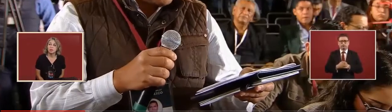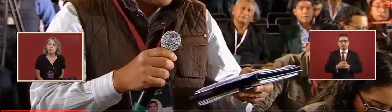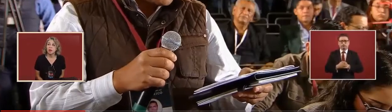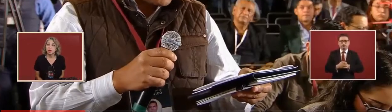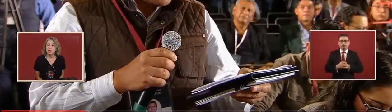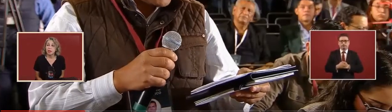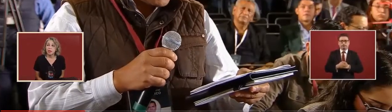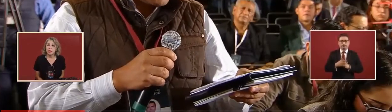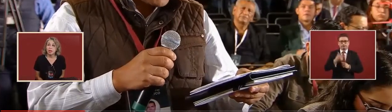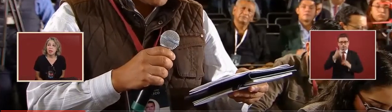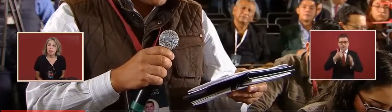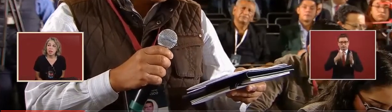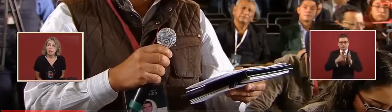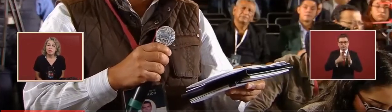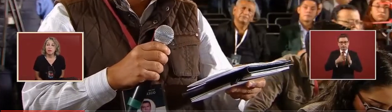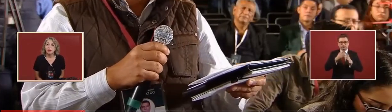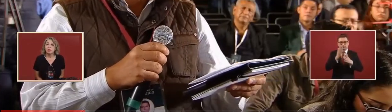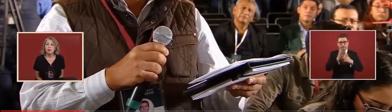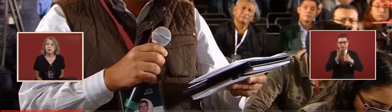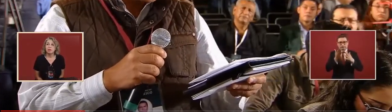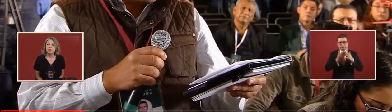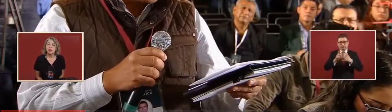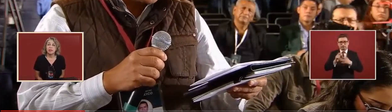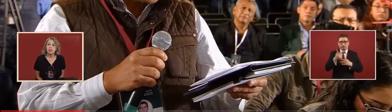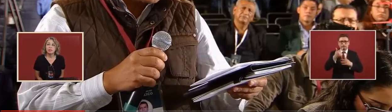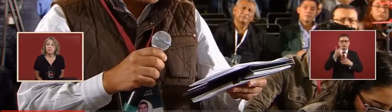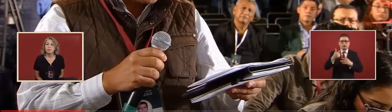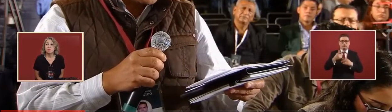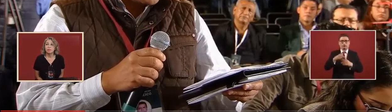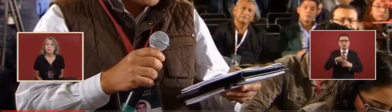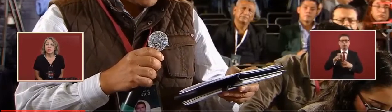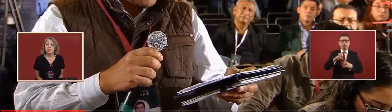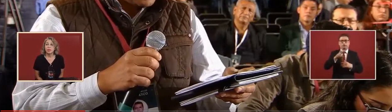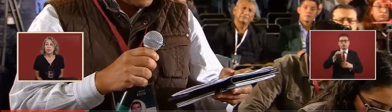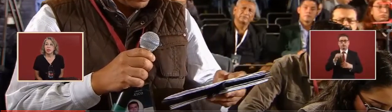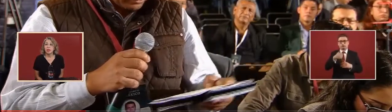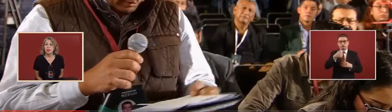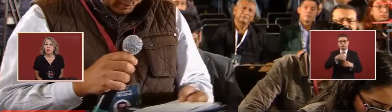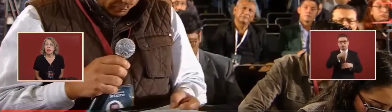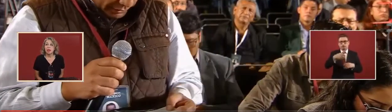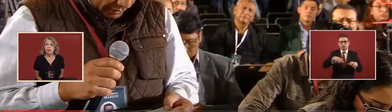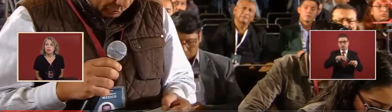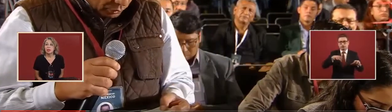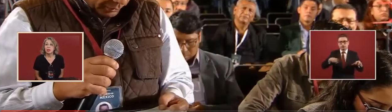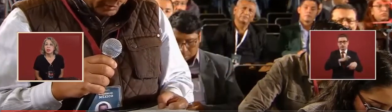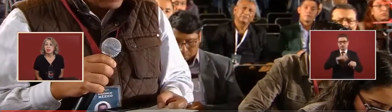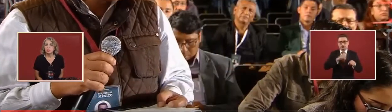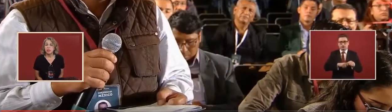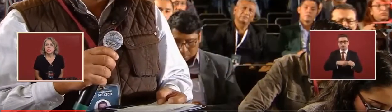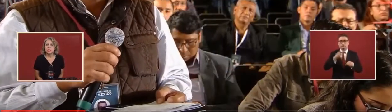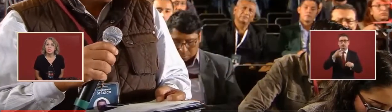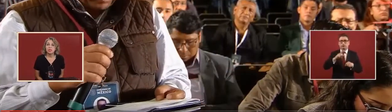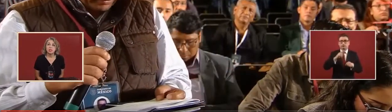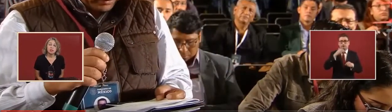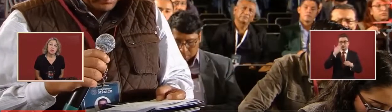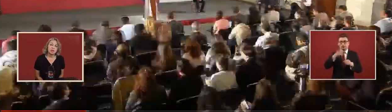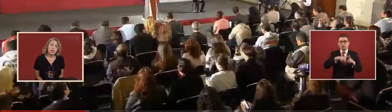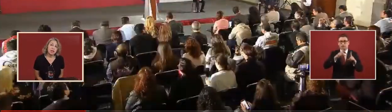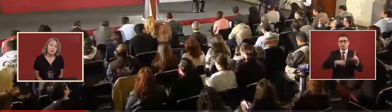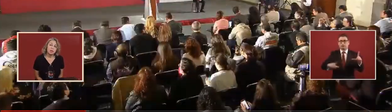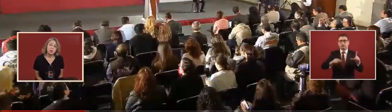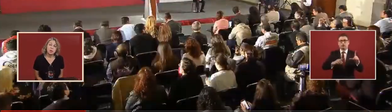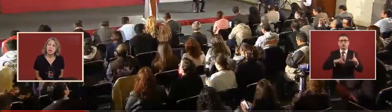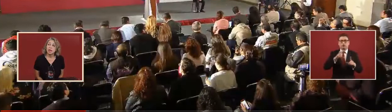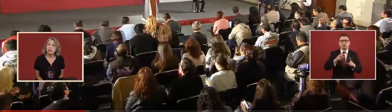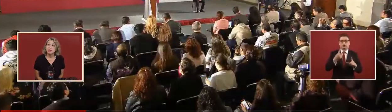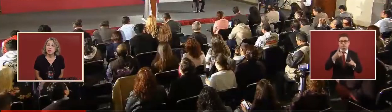we divide them in the specialties, and if we want to cover the whole country,